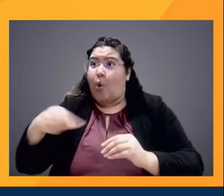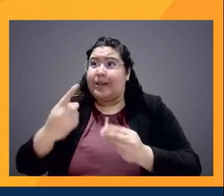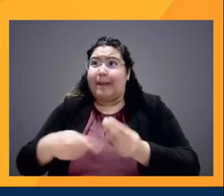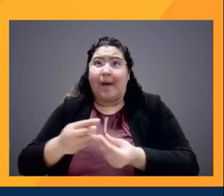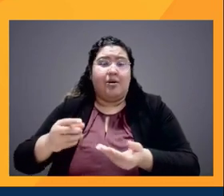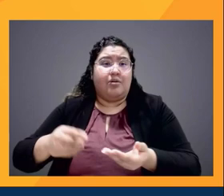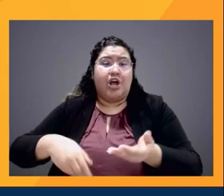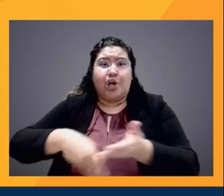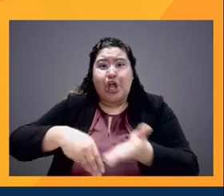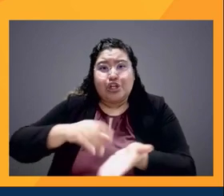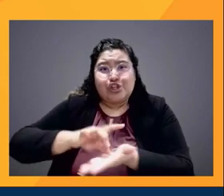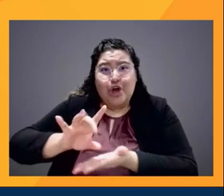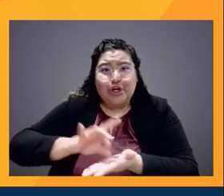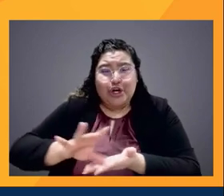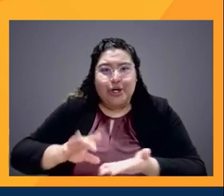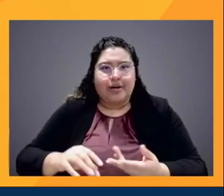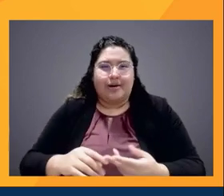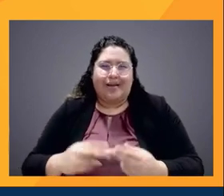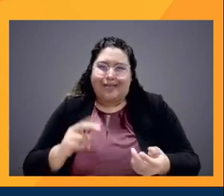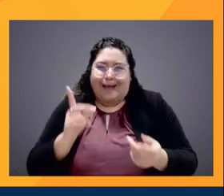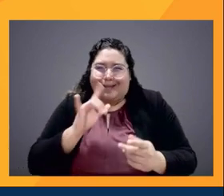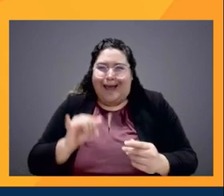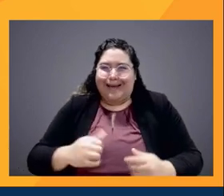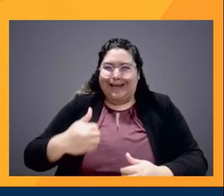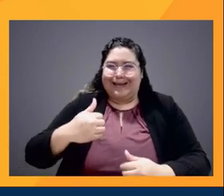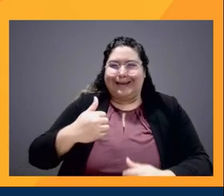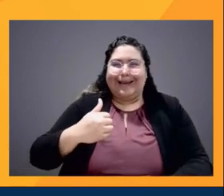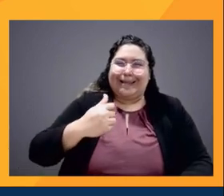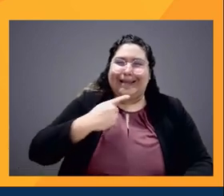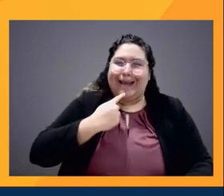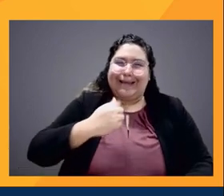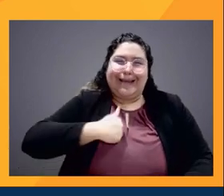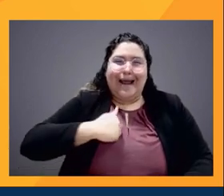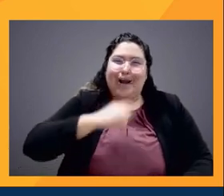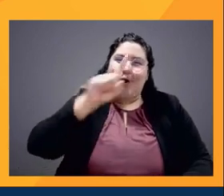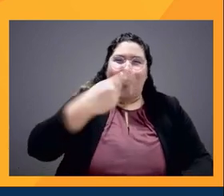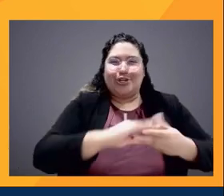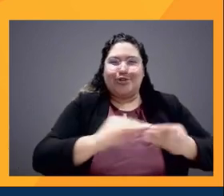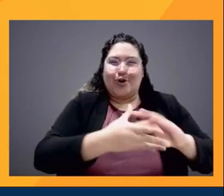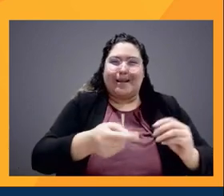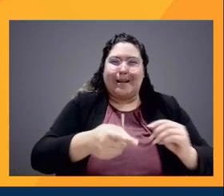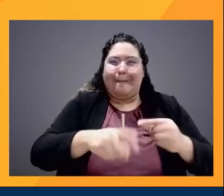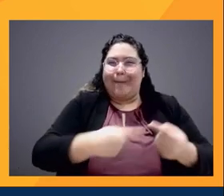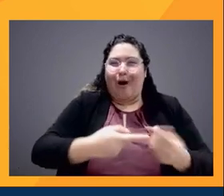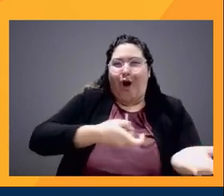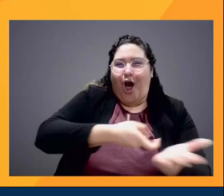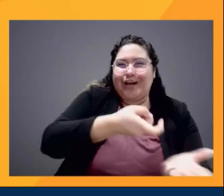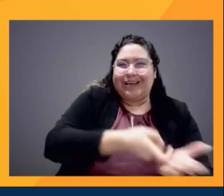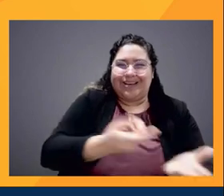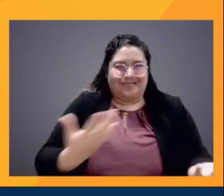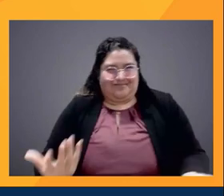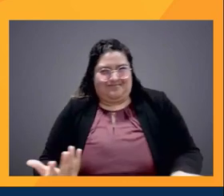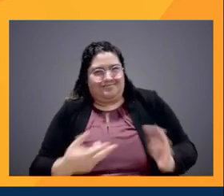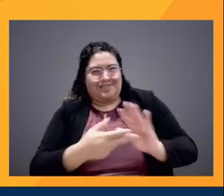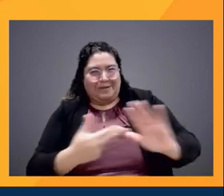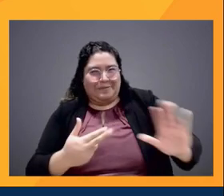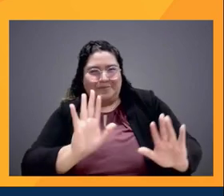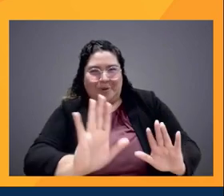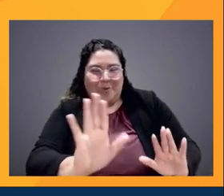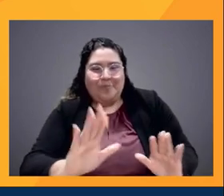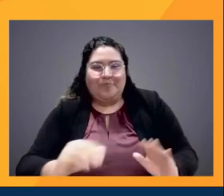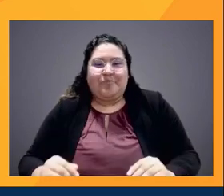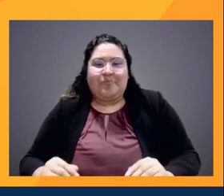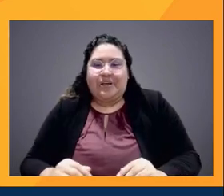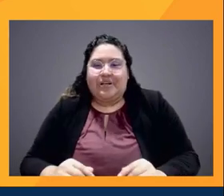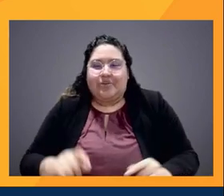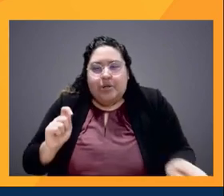that falls within those stereotypes, just telling the stories that actually connect with people. And I think once you, we started to see that more, and